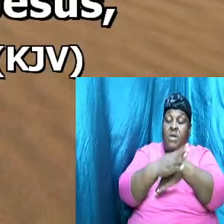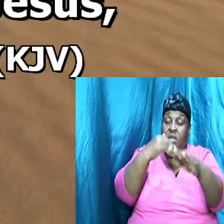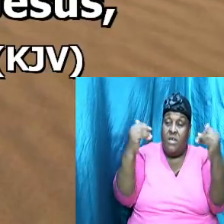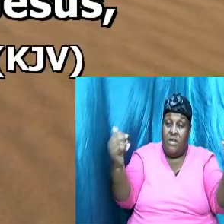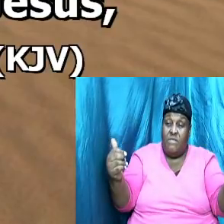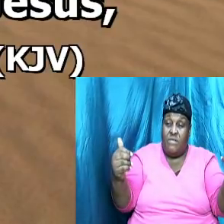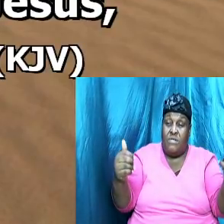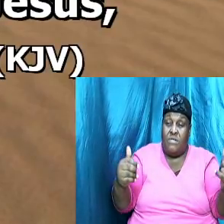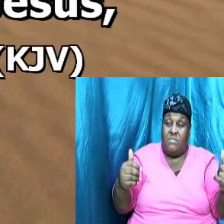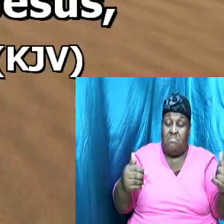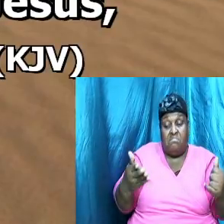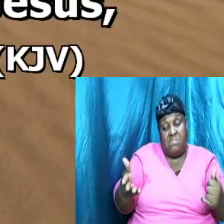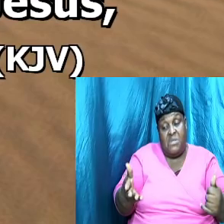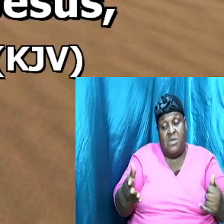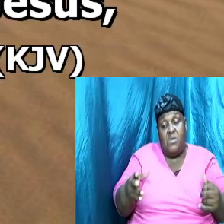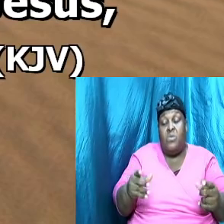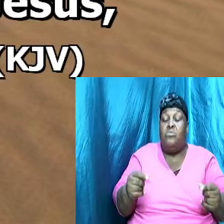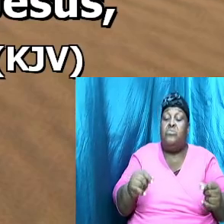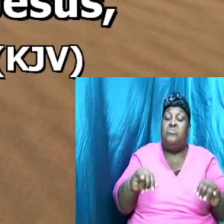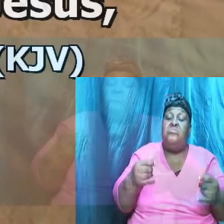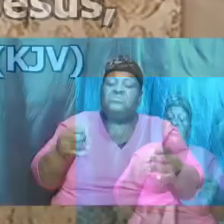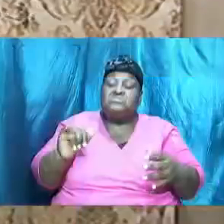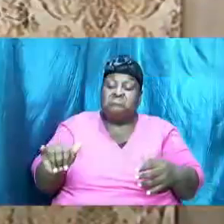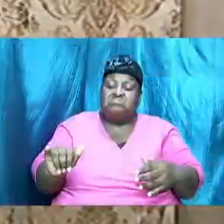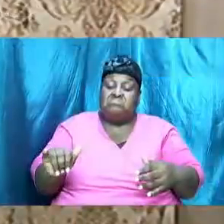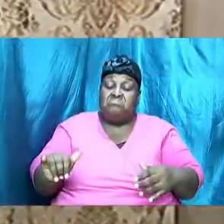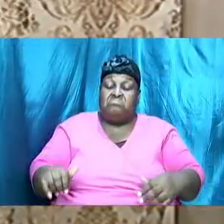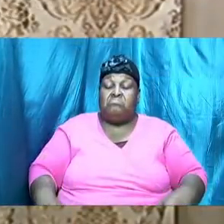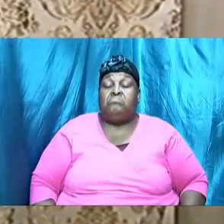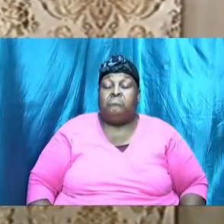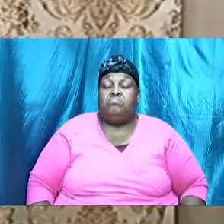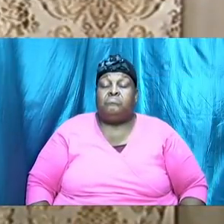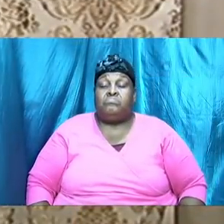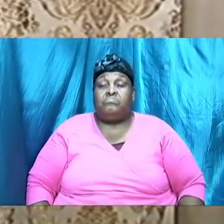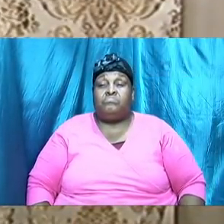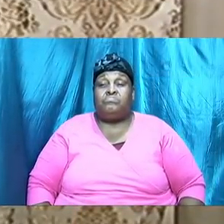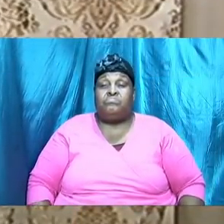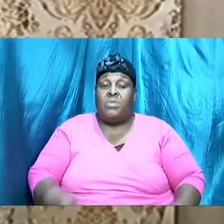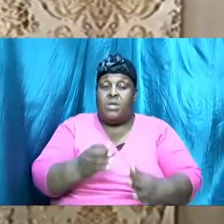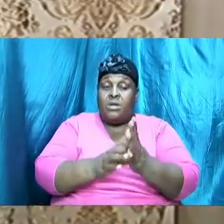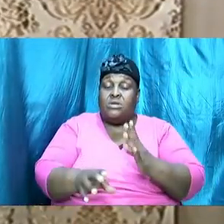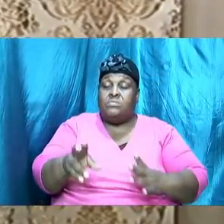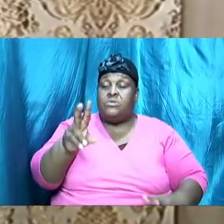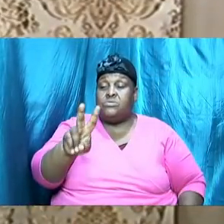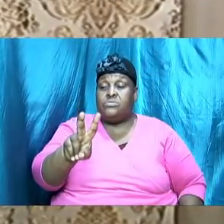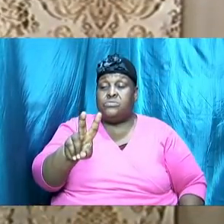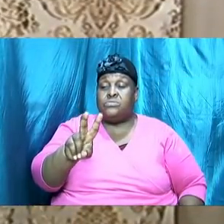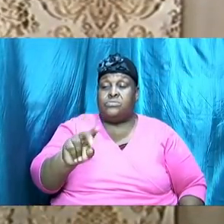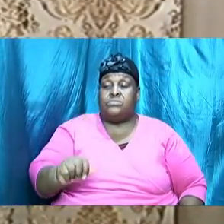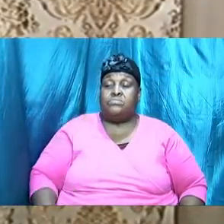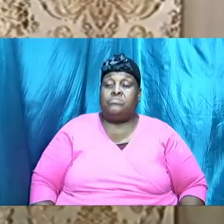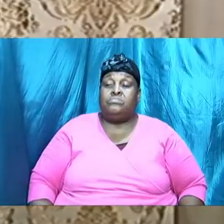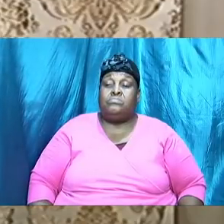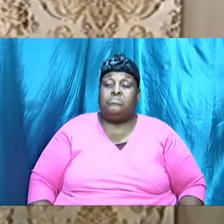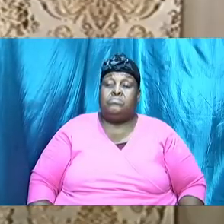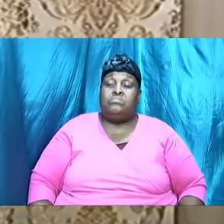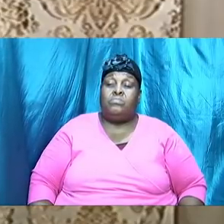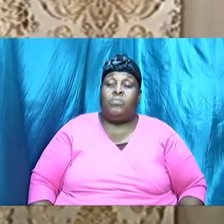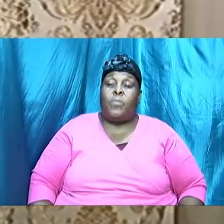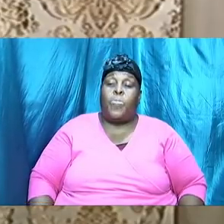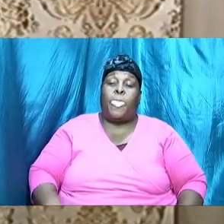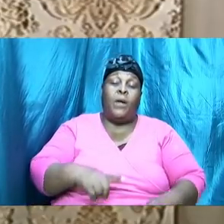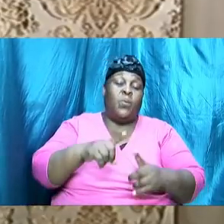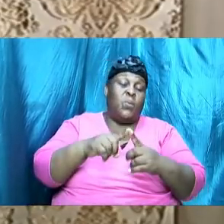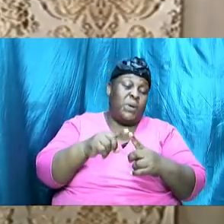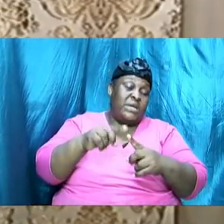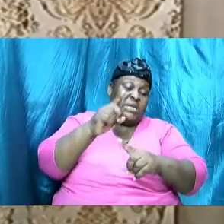just that and so we go over to chapter 2 now and verse 1 says and when